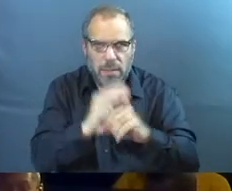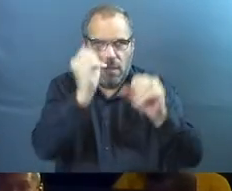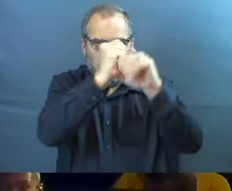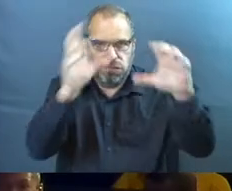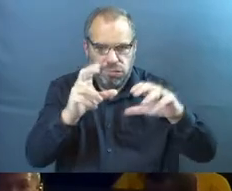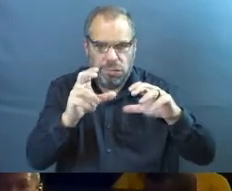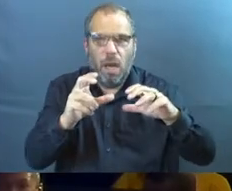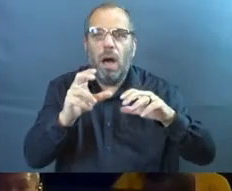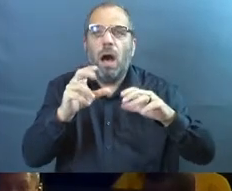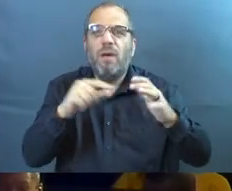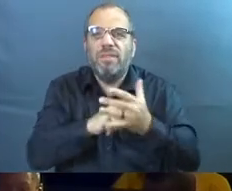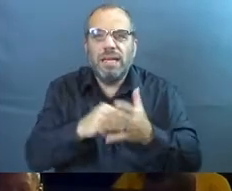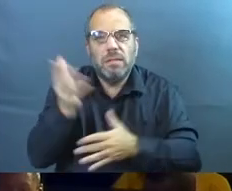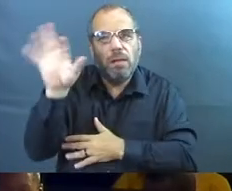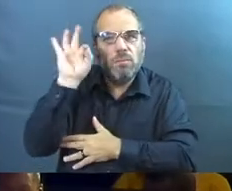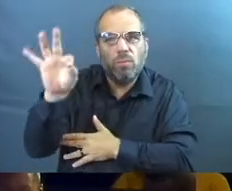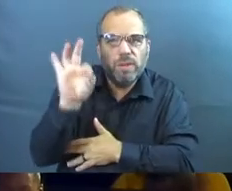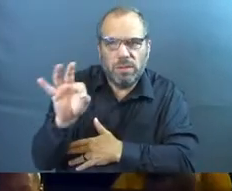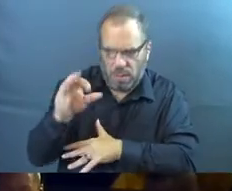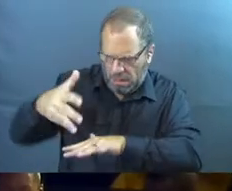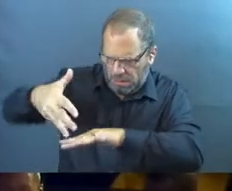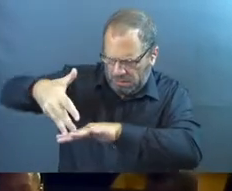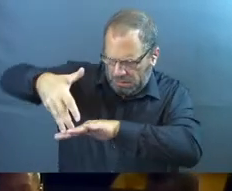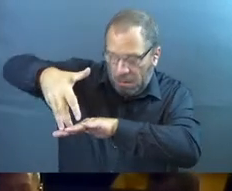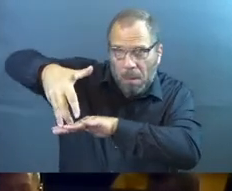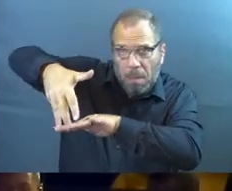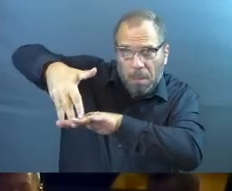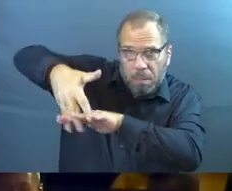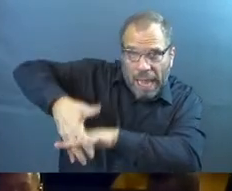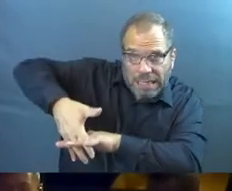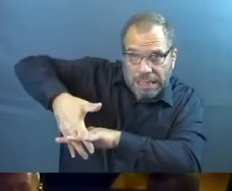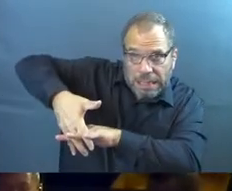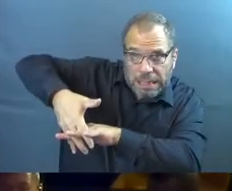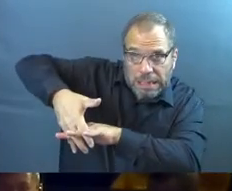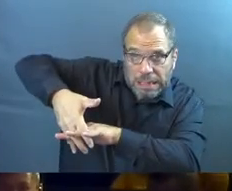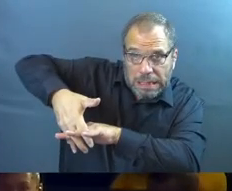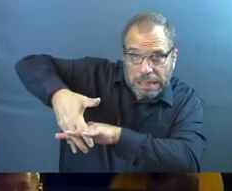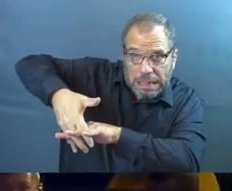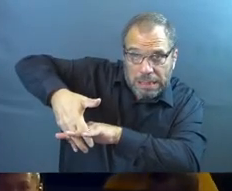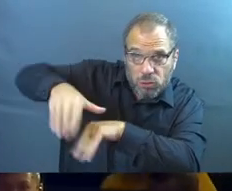that idea throughout the message this morning? Is God, am I planted?